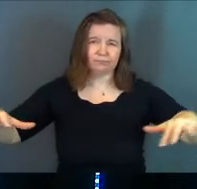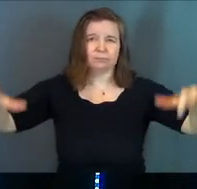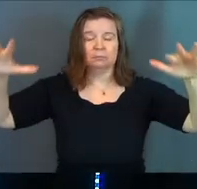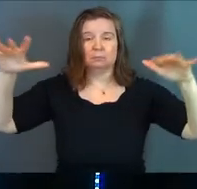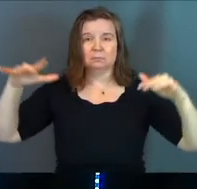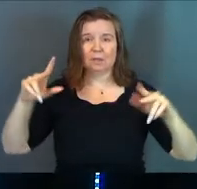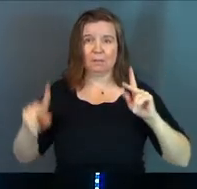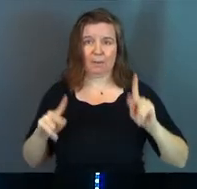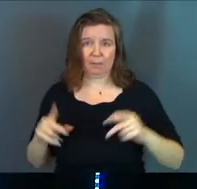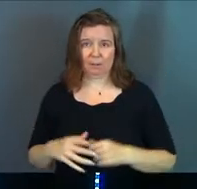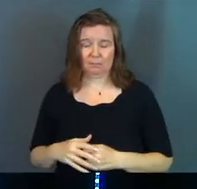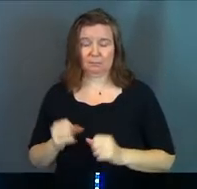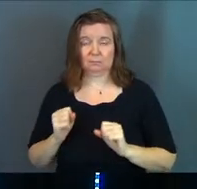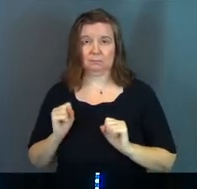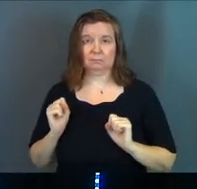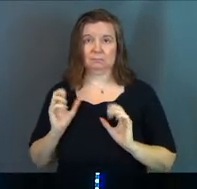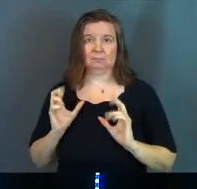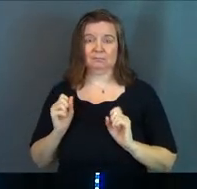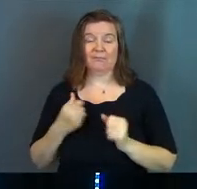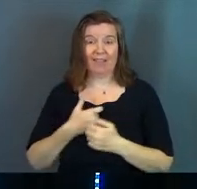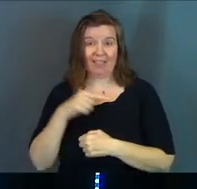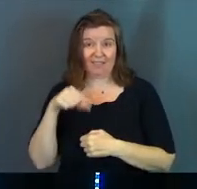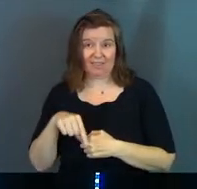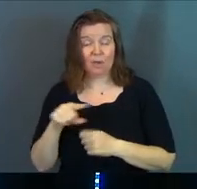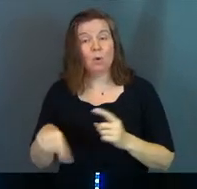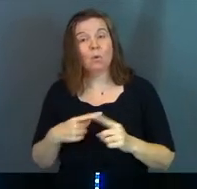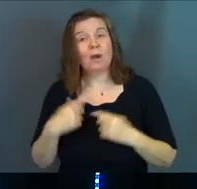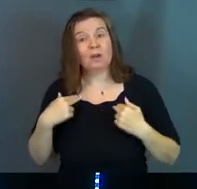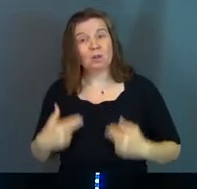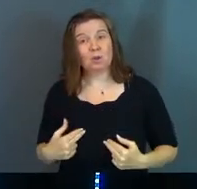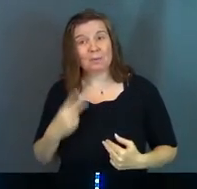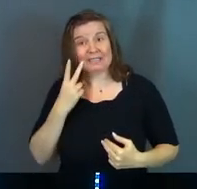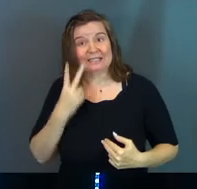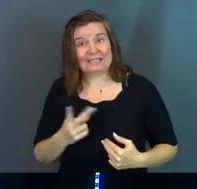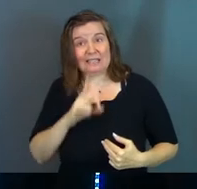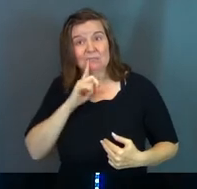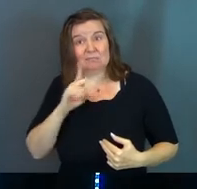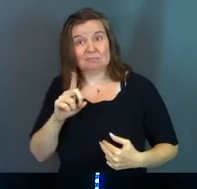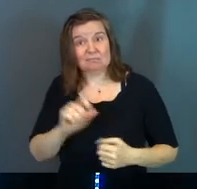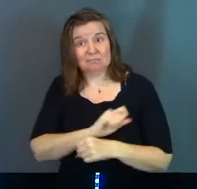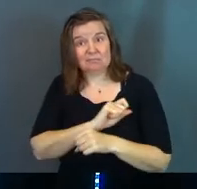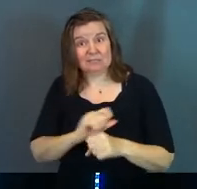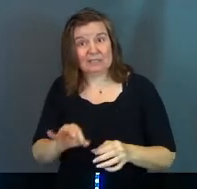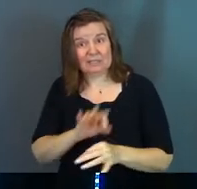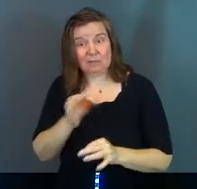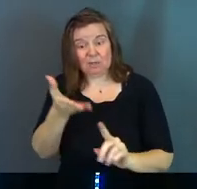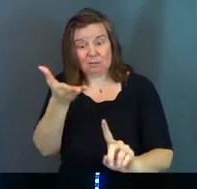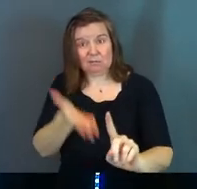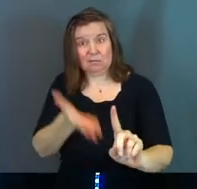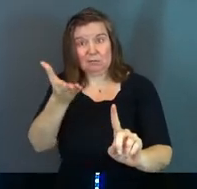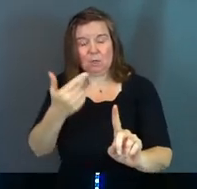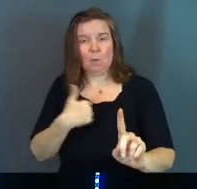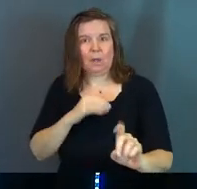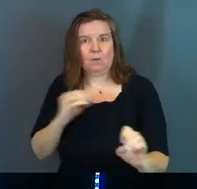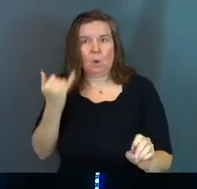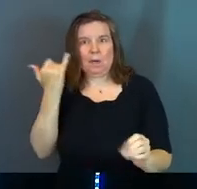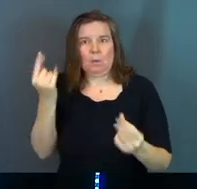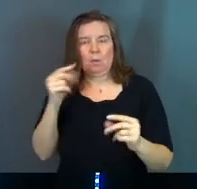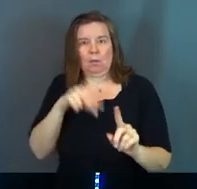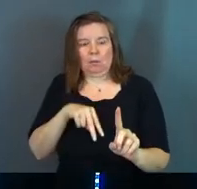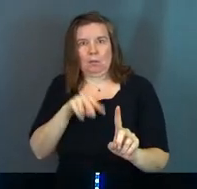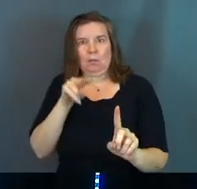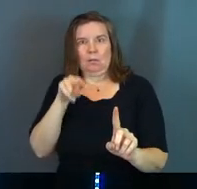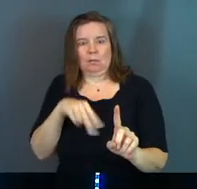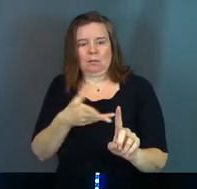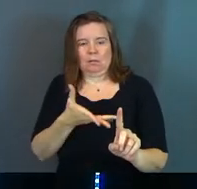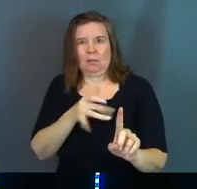of people. I love this. When human beings see a spiritual being, we have no idea what we're looking